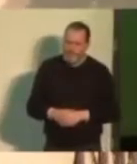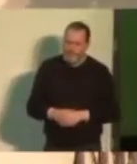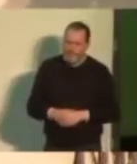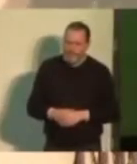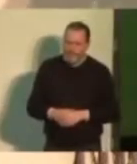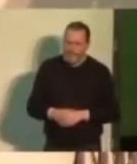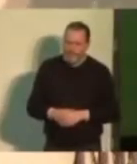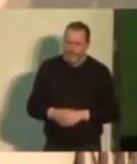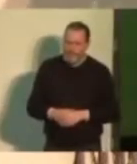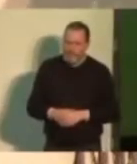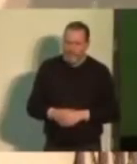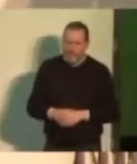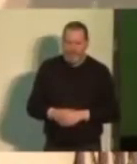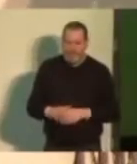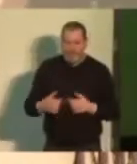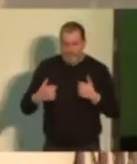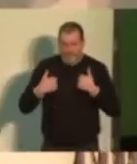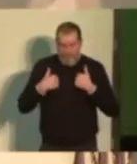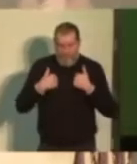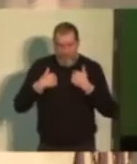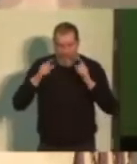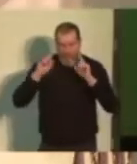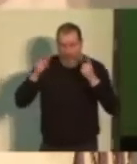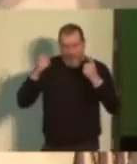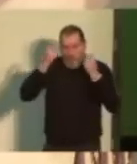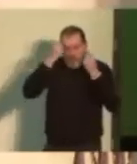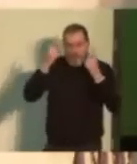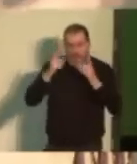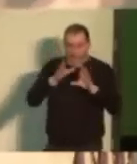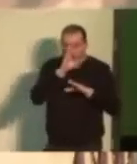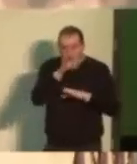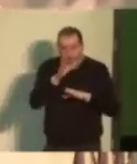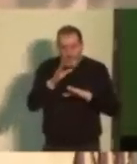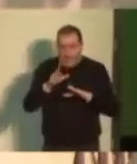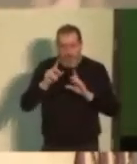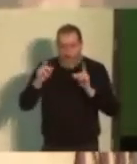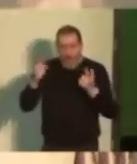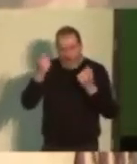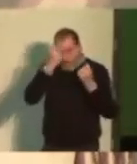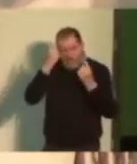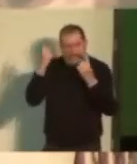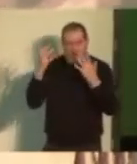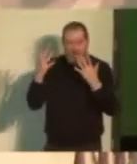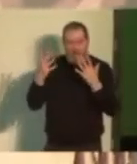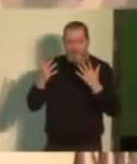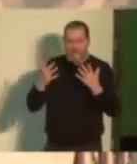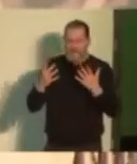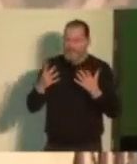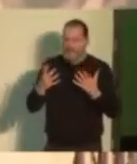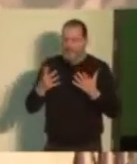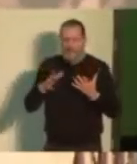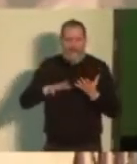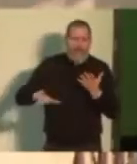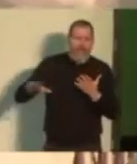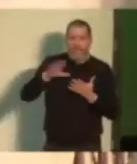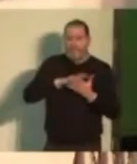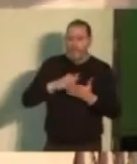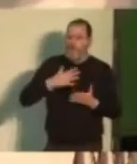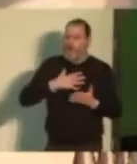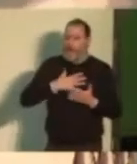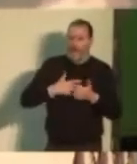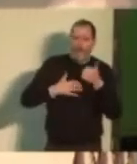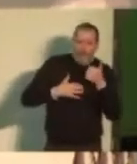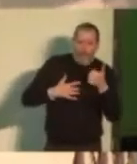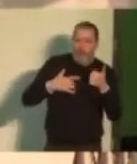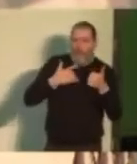It is beyond my understanding. And I mean this seriously. Everybody, you know, wants to live a good life. Everybody wants to make a good living. Everybody